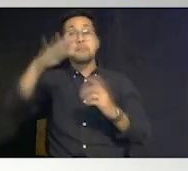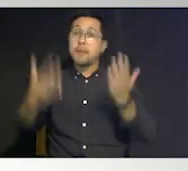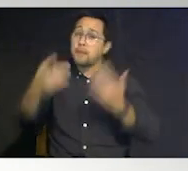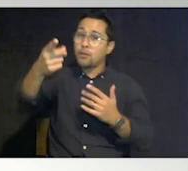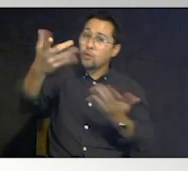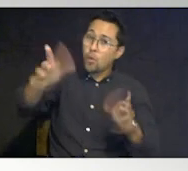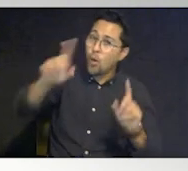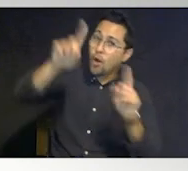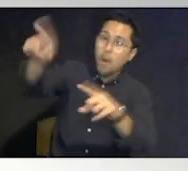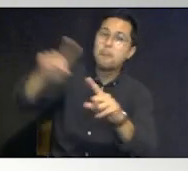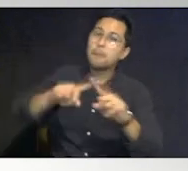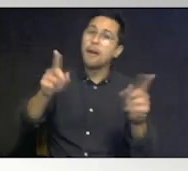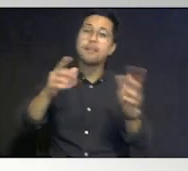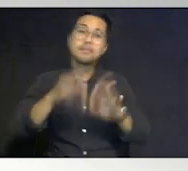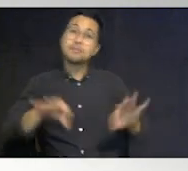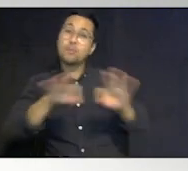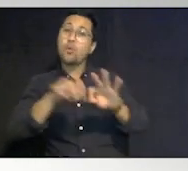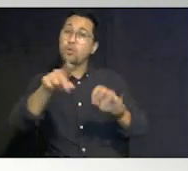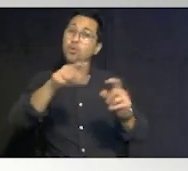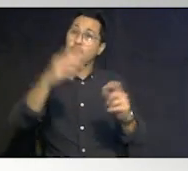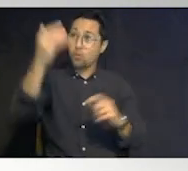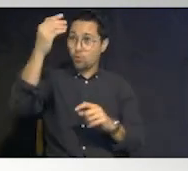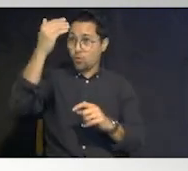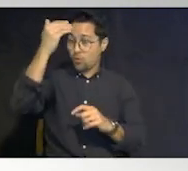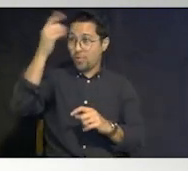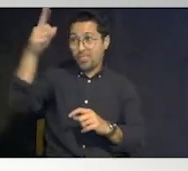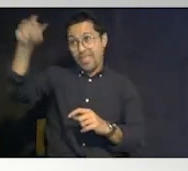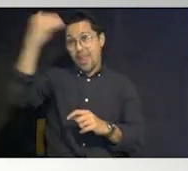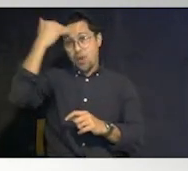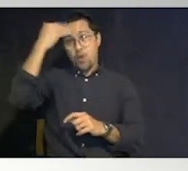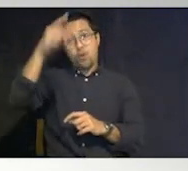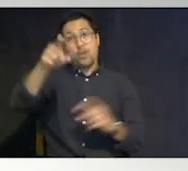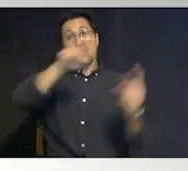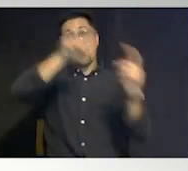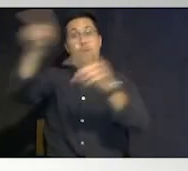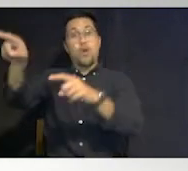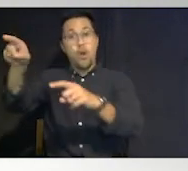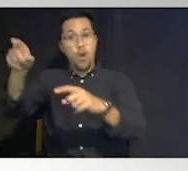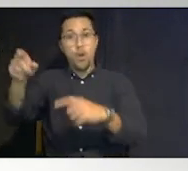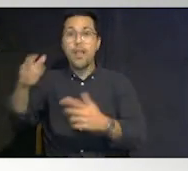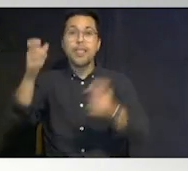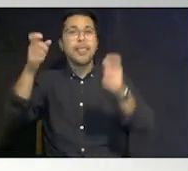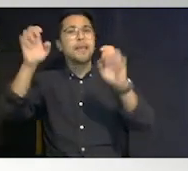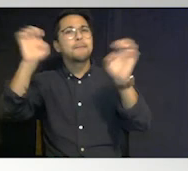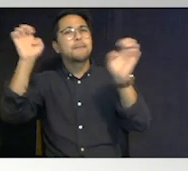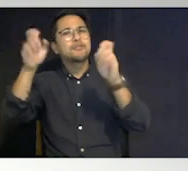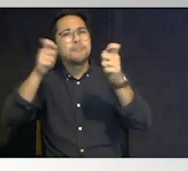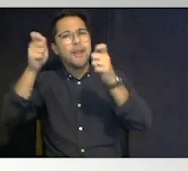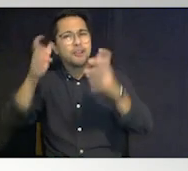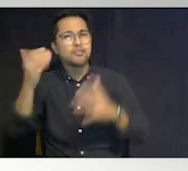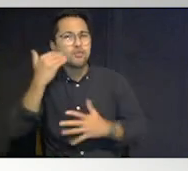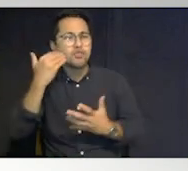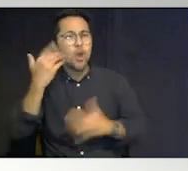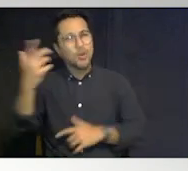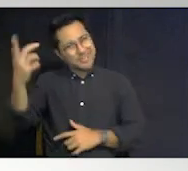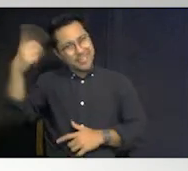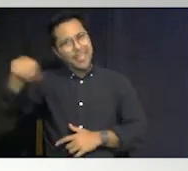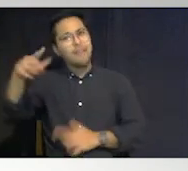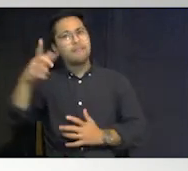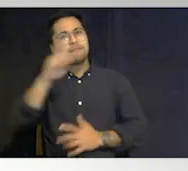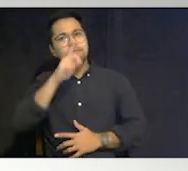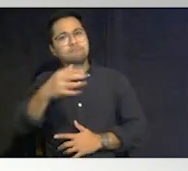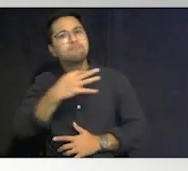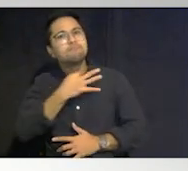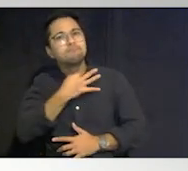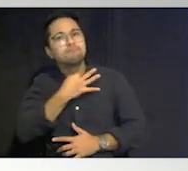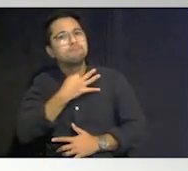but it's important that they know that you're there in in their community and the emergency manager wants to know that you're there because they're very interested in